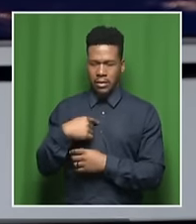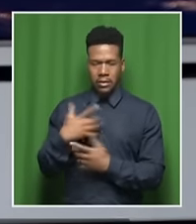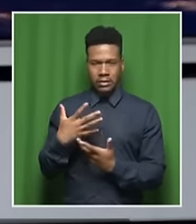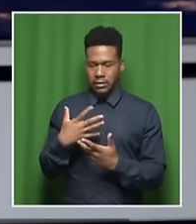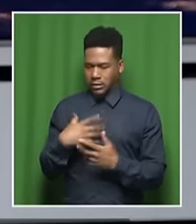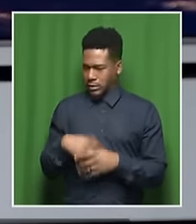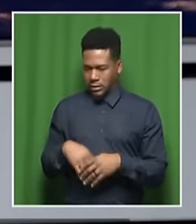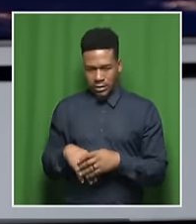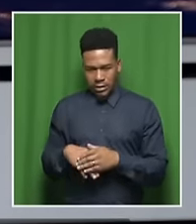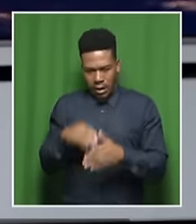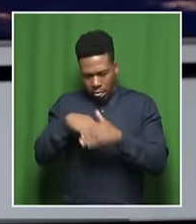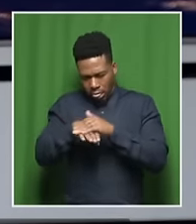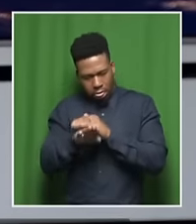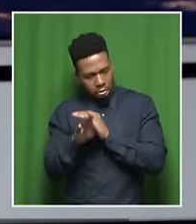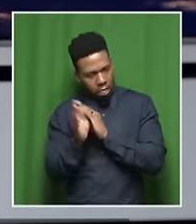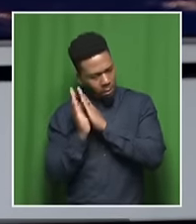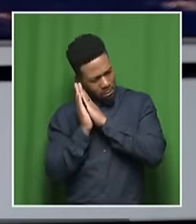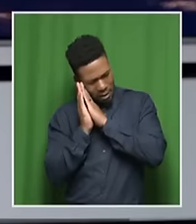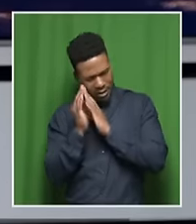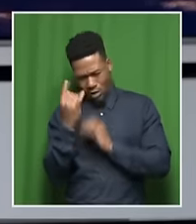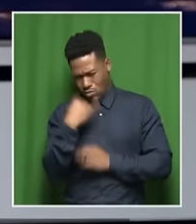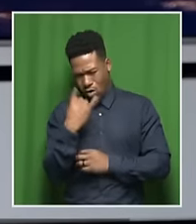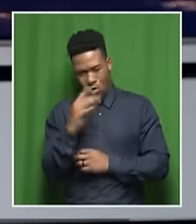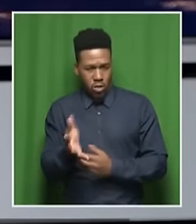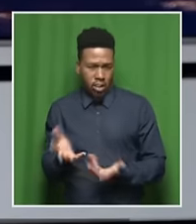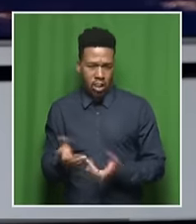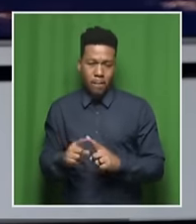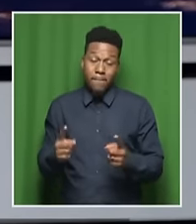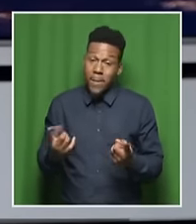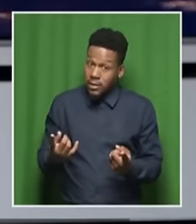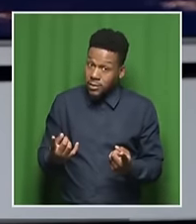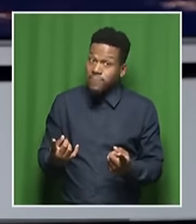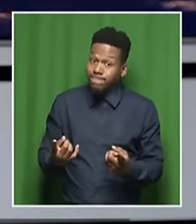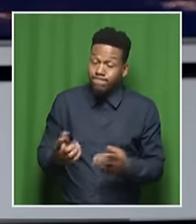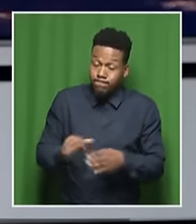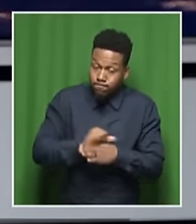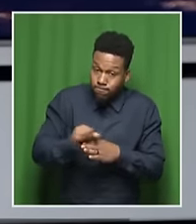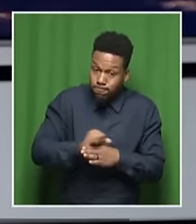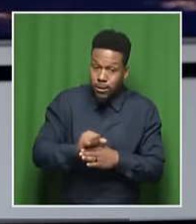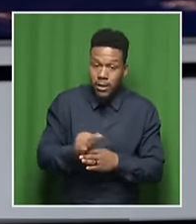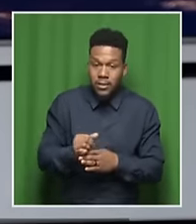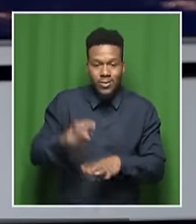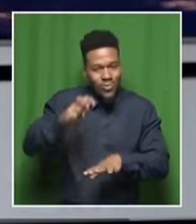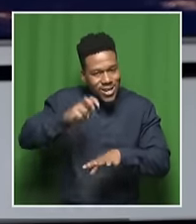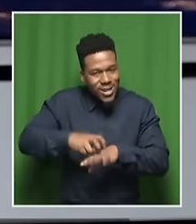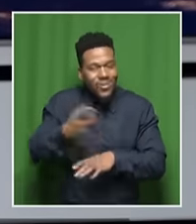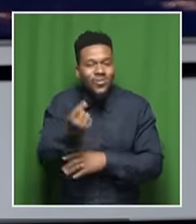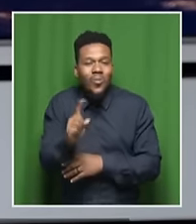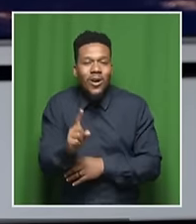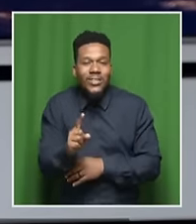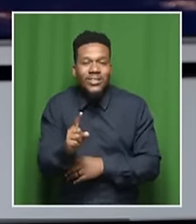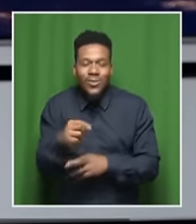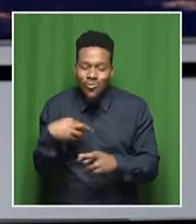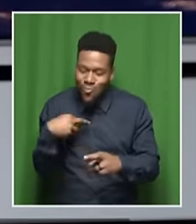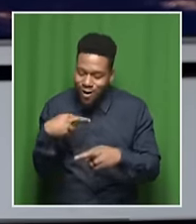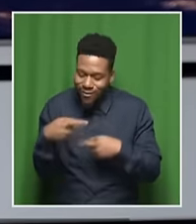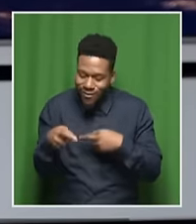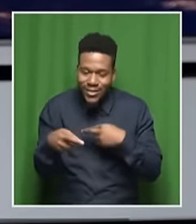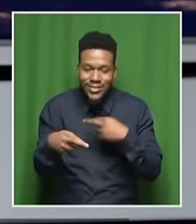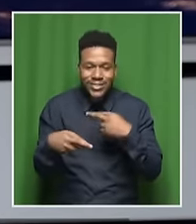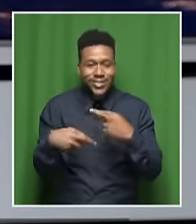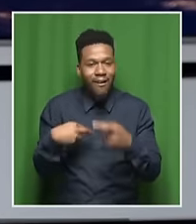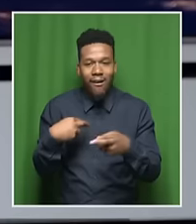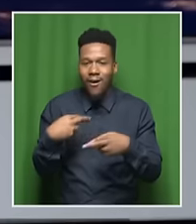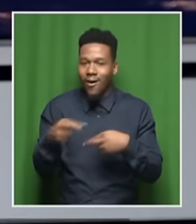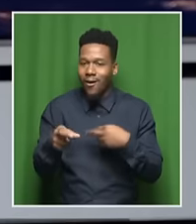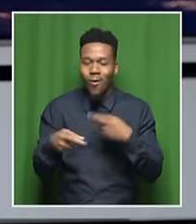practically, what do we have to do? We have to recycle water, just as a basic